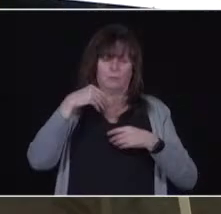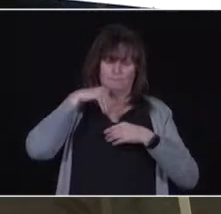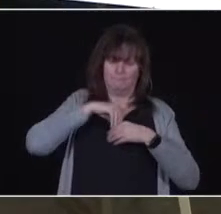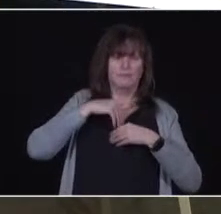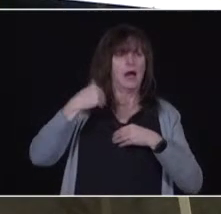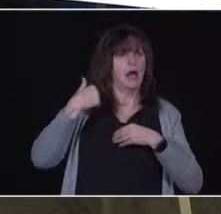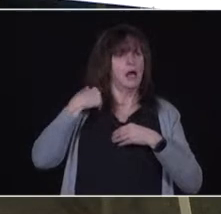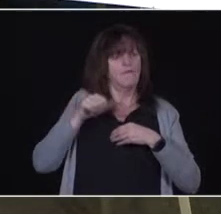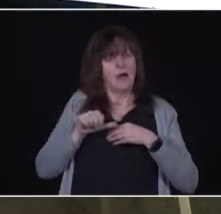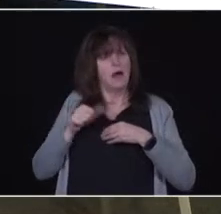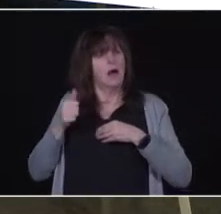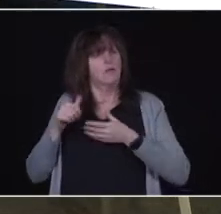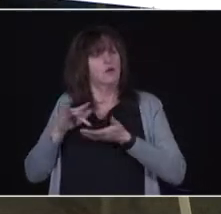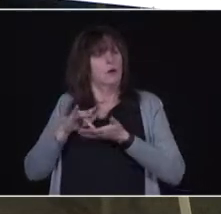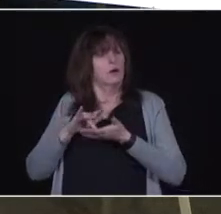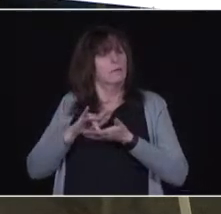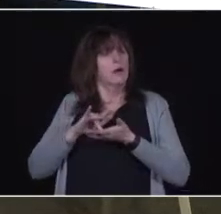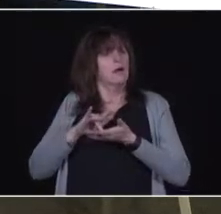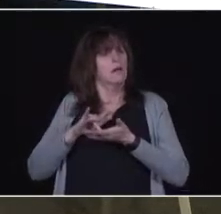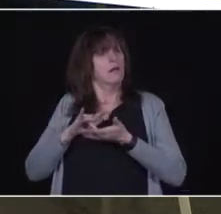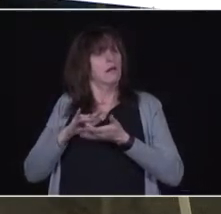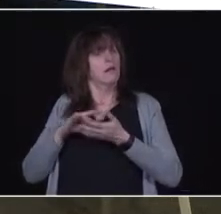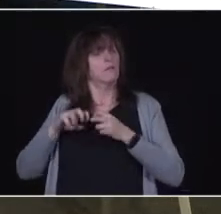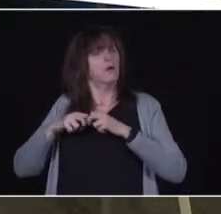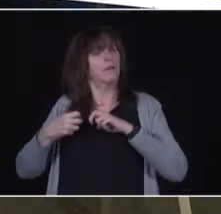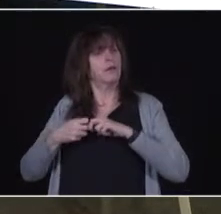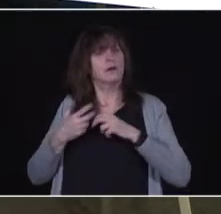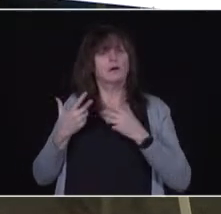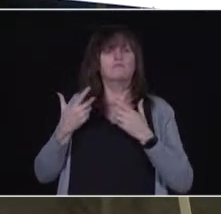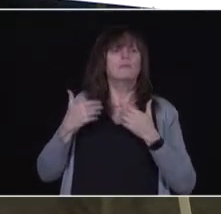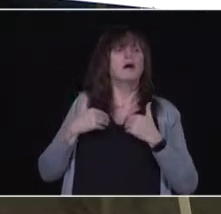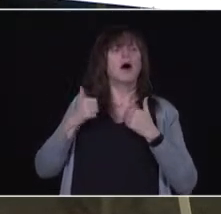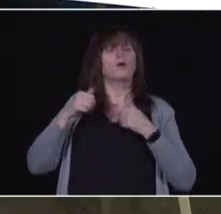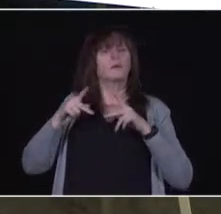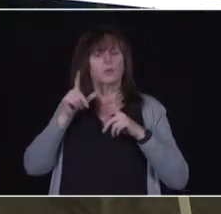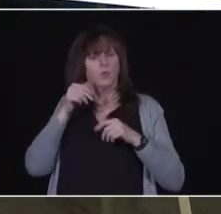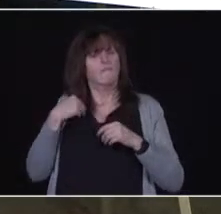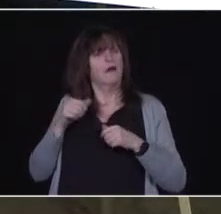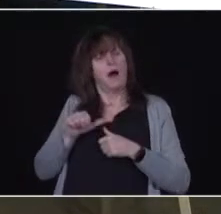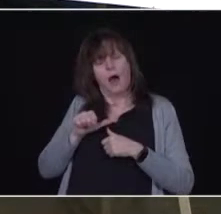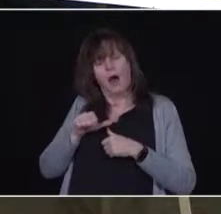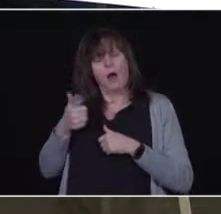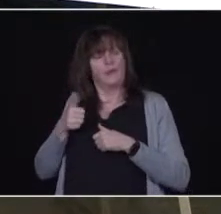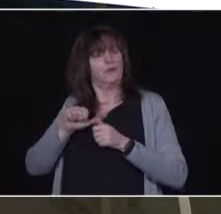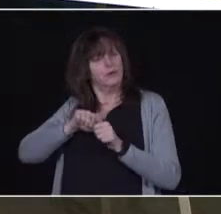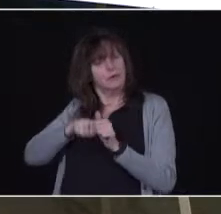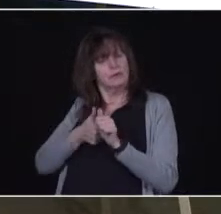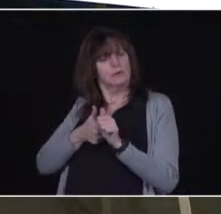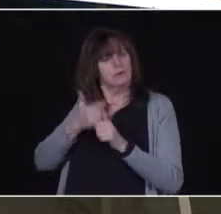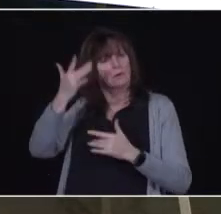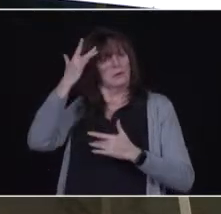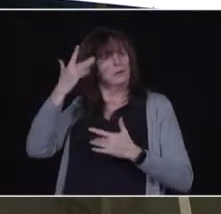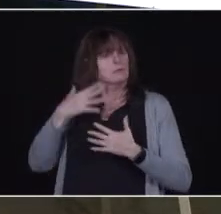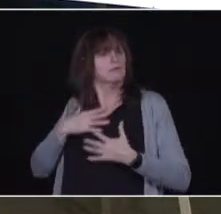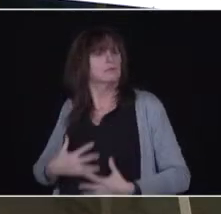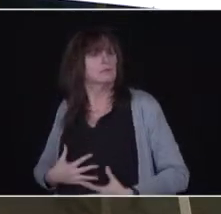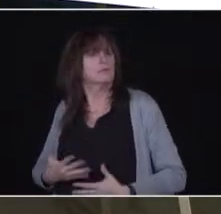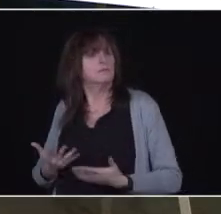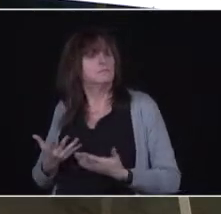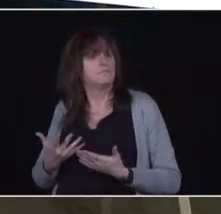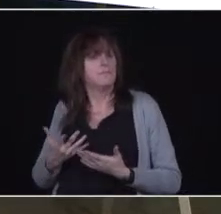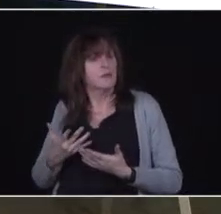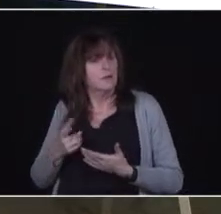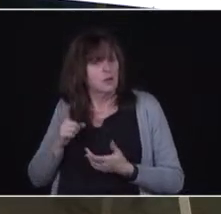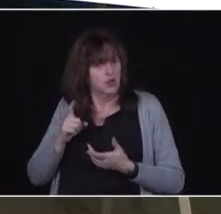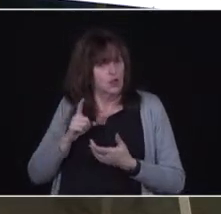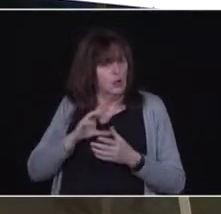might be in younger age brackets, are they also supposed to be part of phase 2? When will they get a